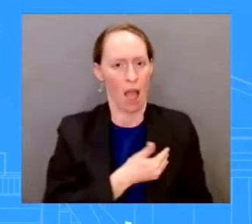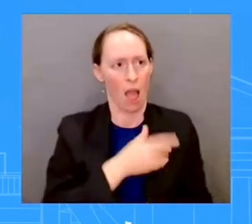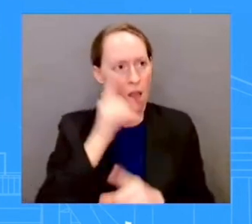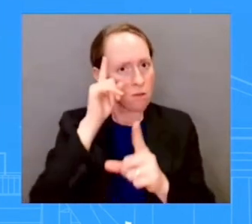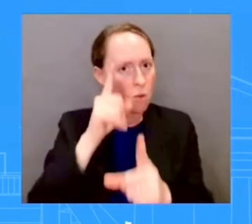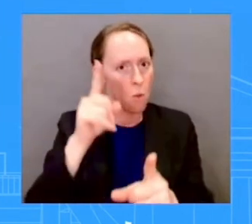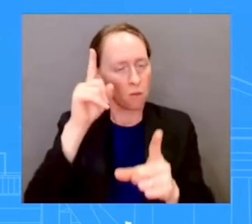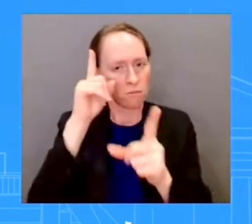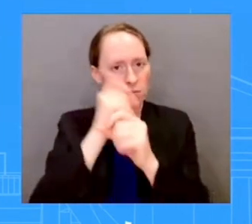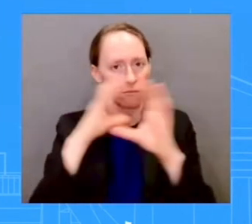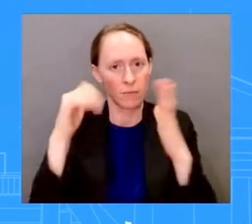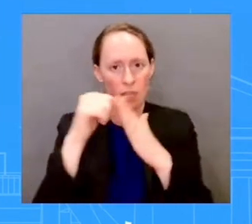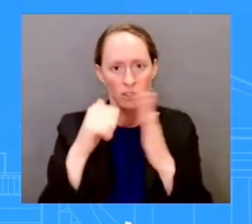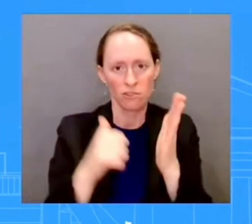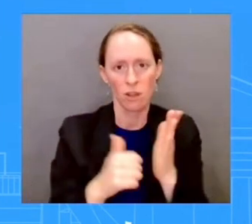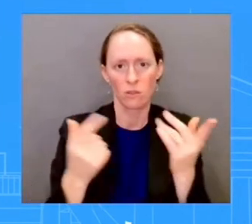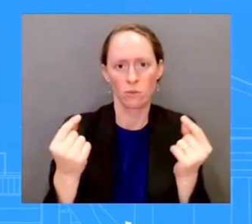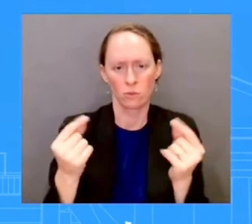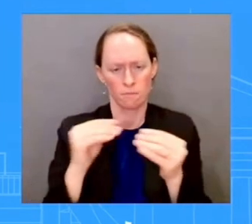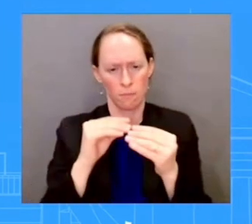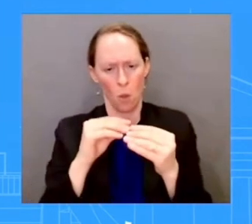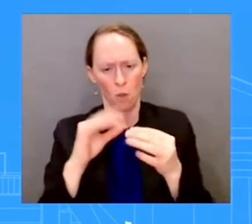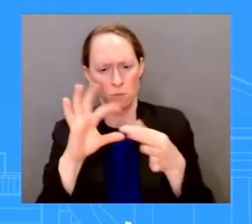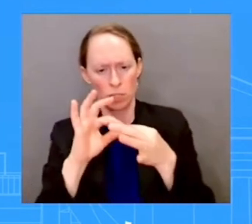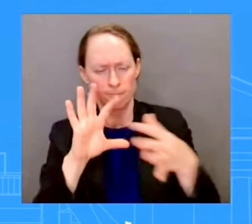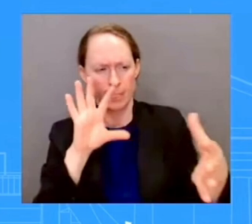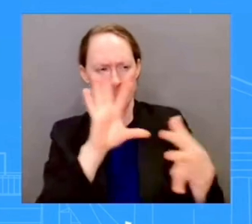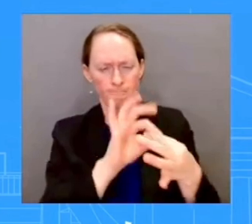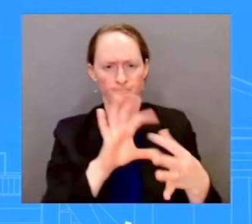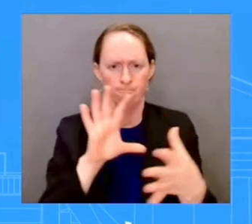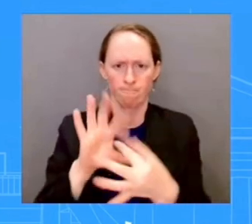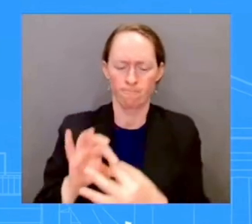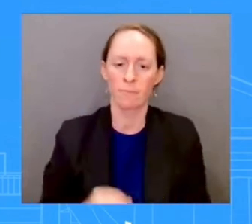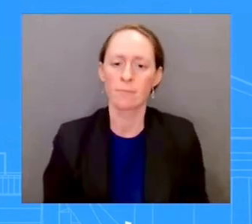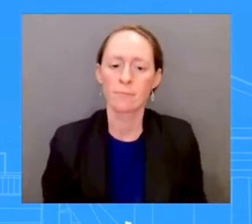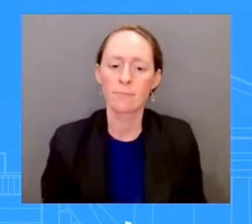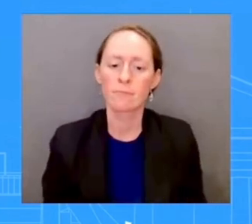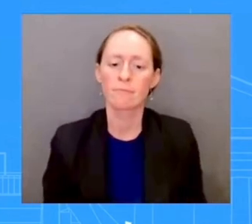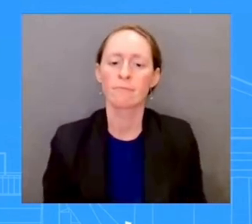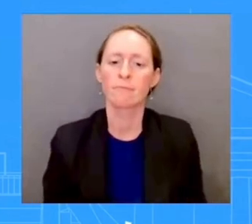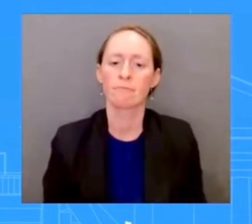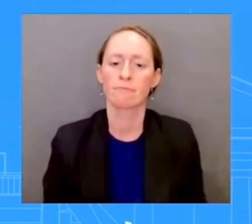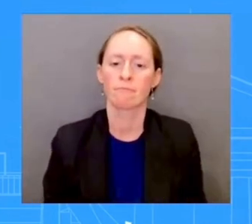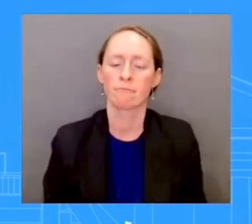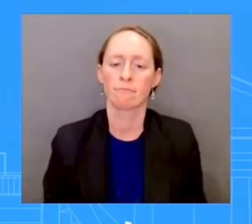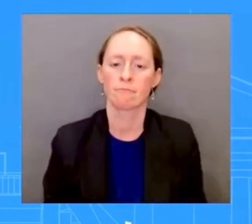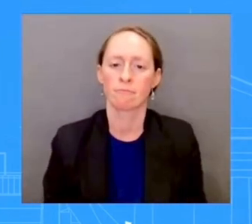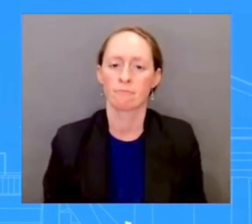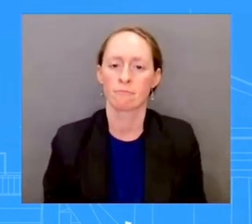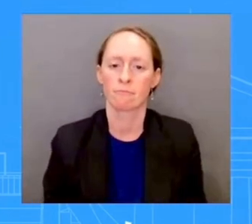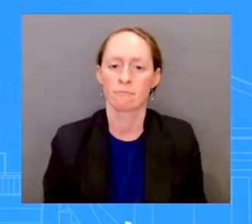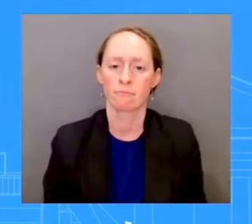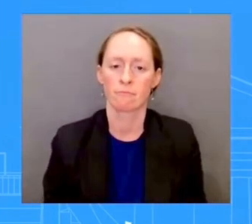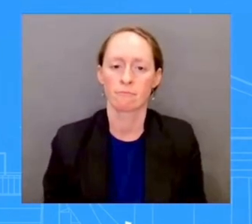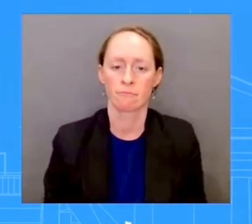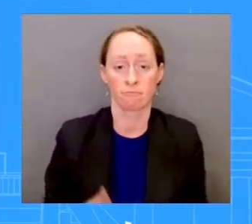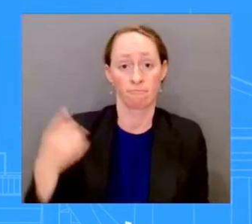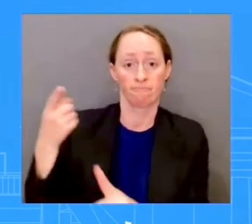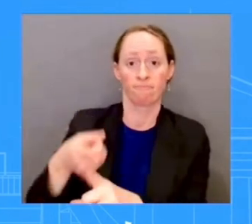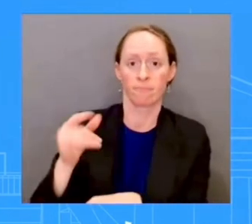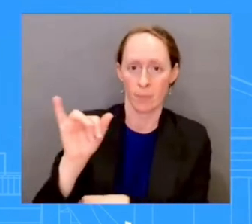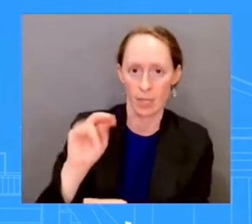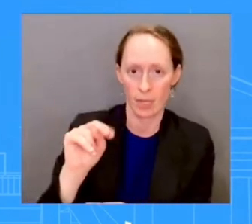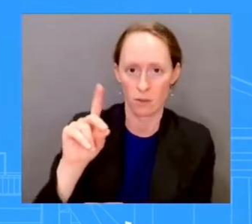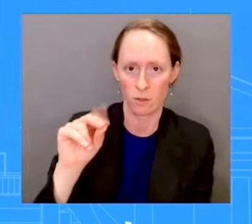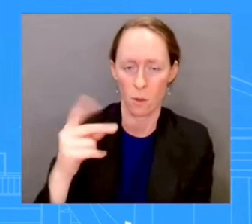-Pacific relationship. So it's certainly going to be a continuation of that. You know, those trips are upcoming. And so once we have more